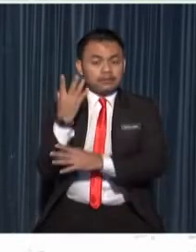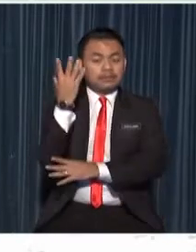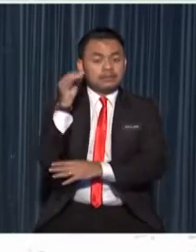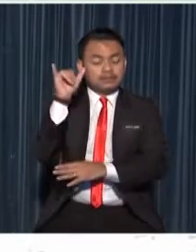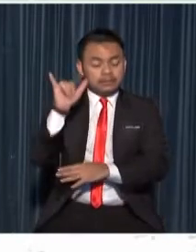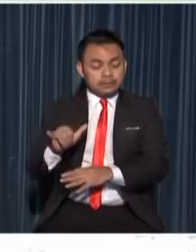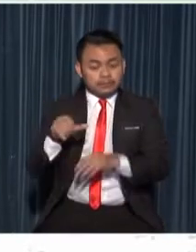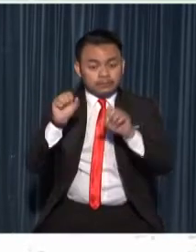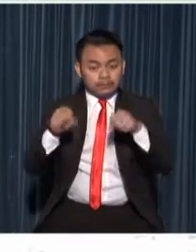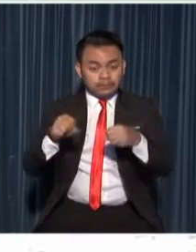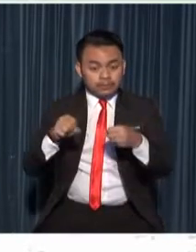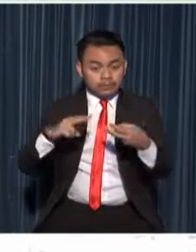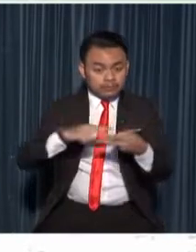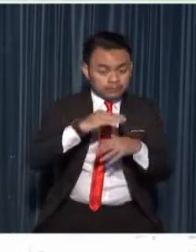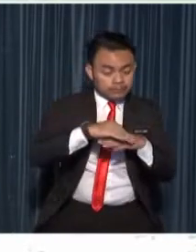various ways